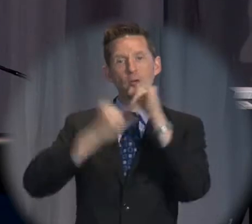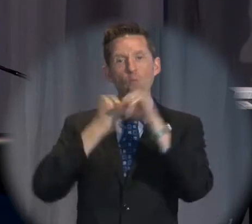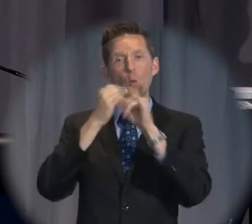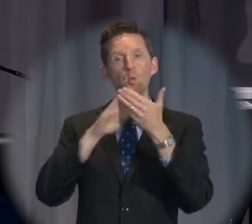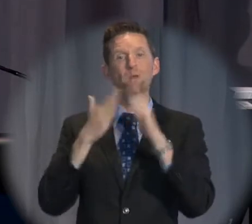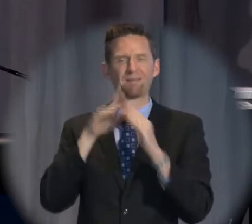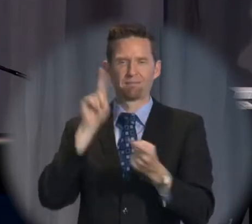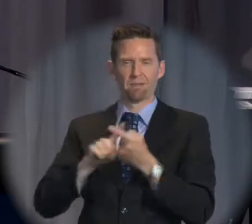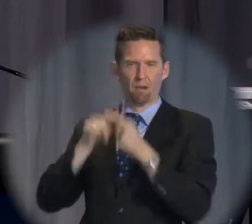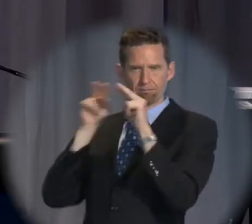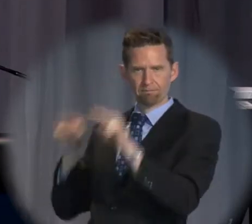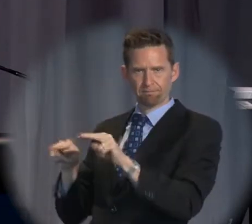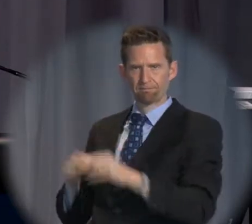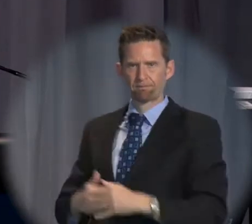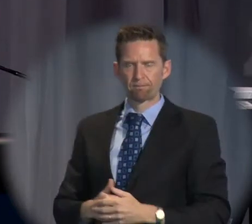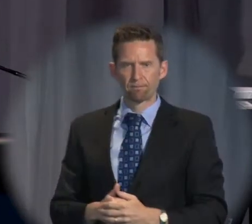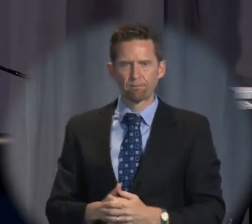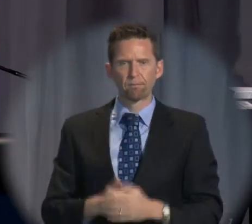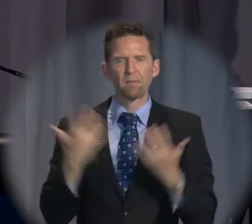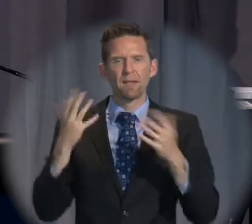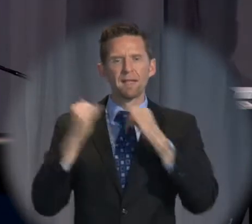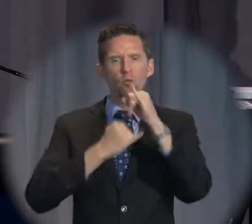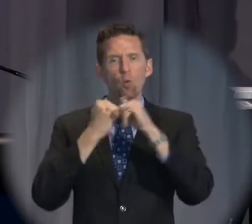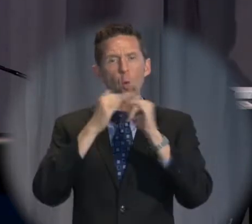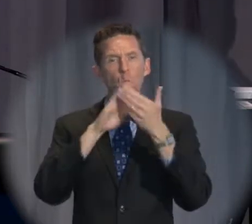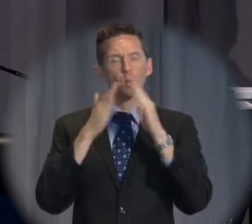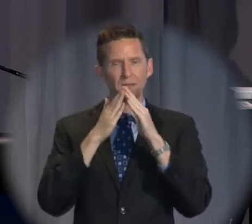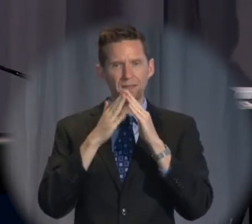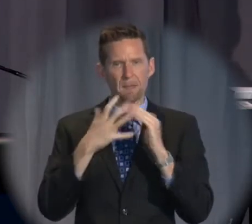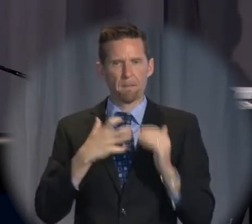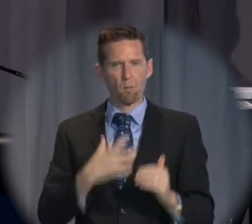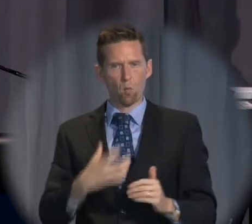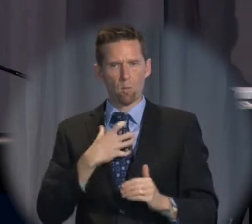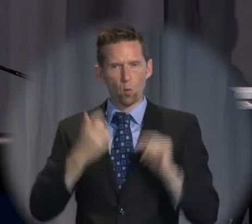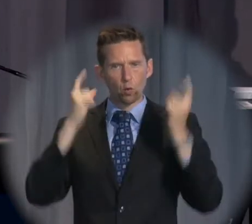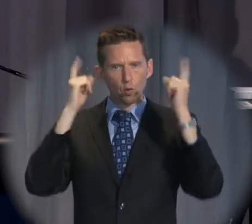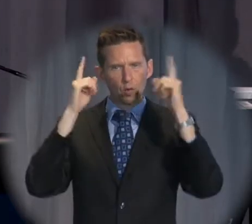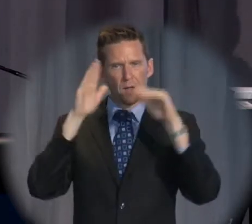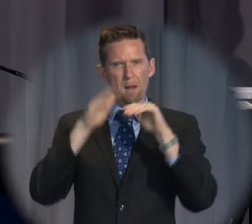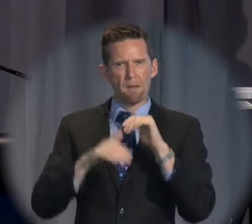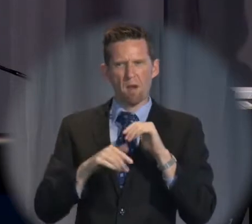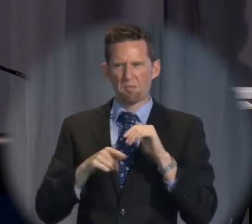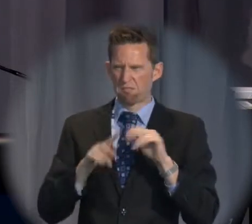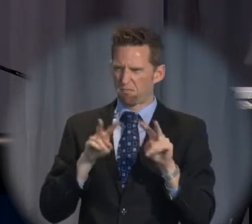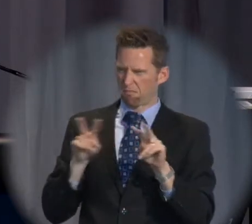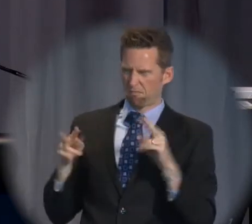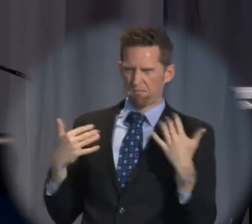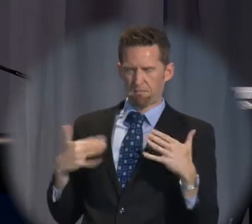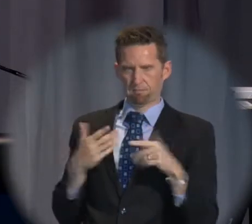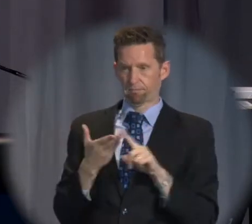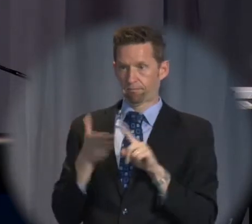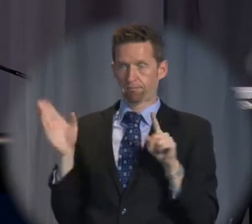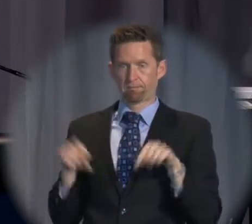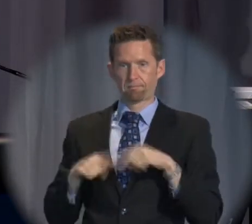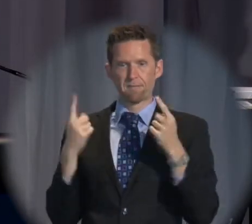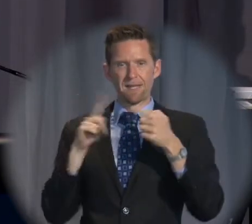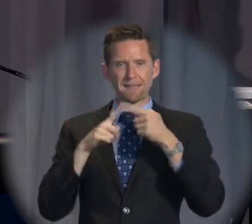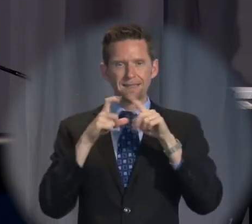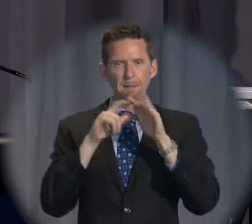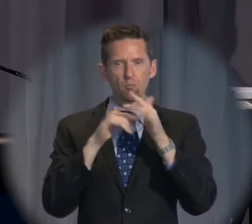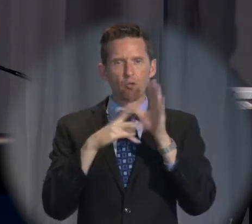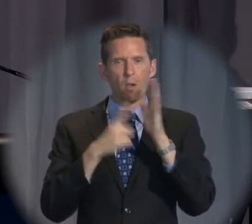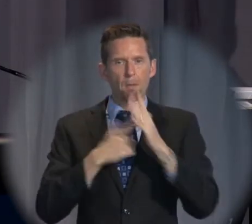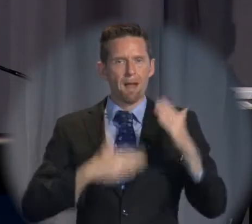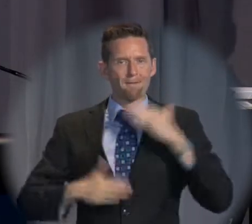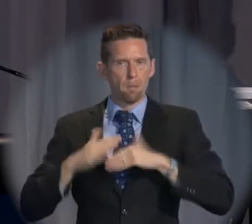community. And the international legal community is increasingly concerned at this quite exceptional behaviour by Australia. But